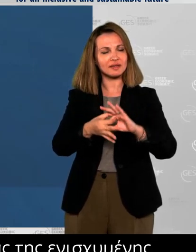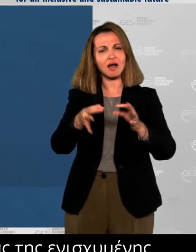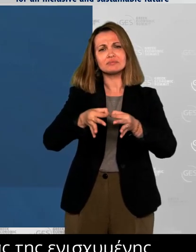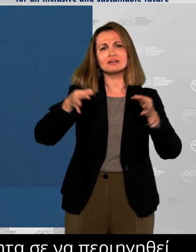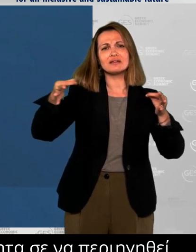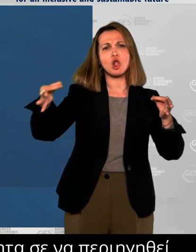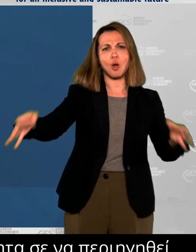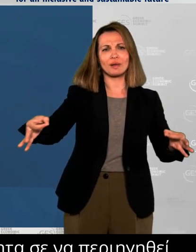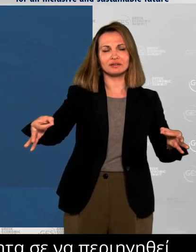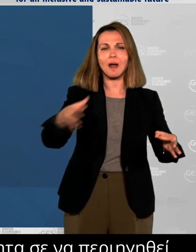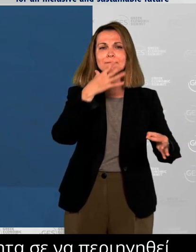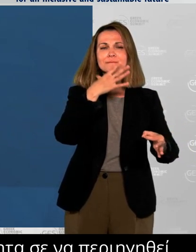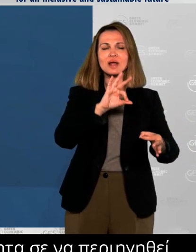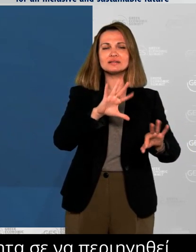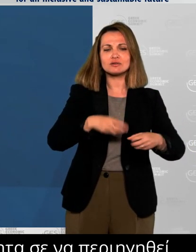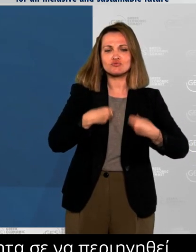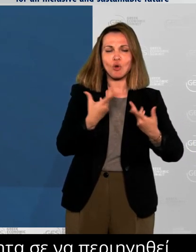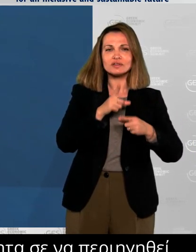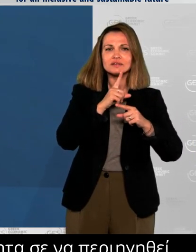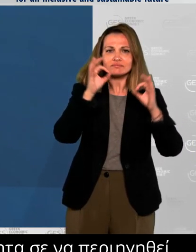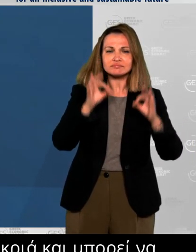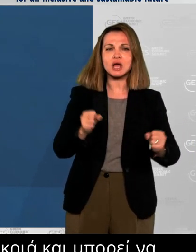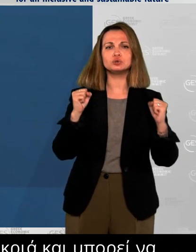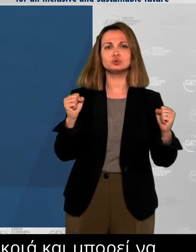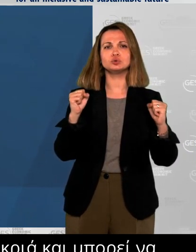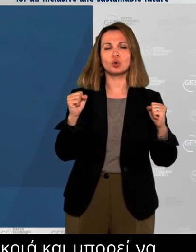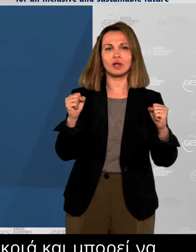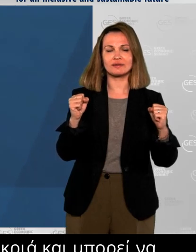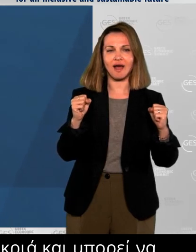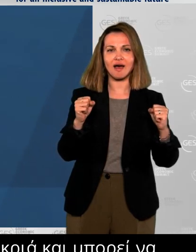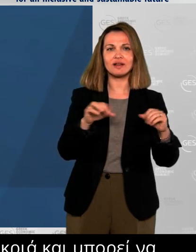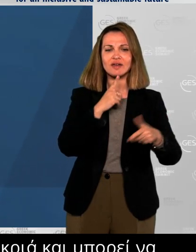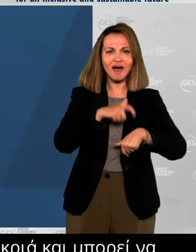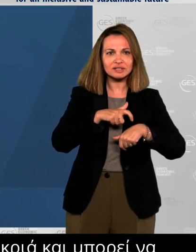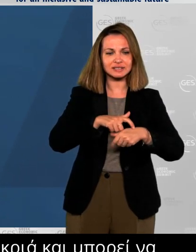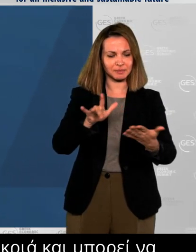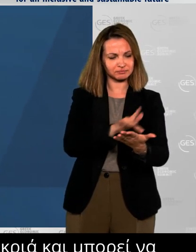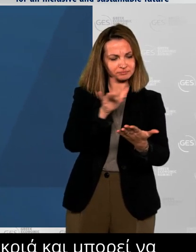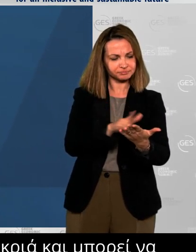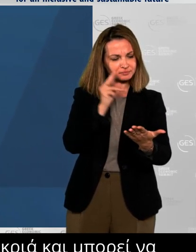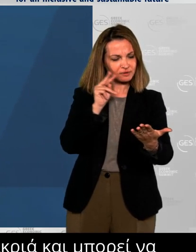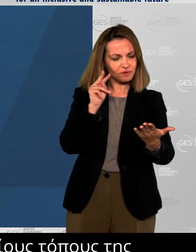cultural sites, as if they were for walking the streets of that city 3,000 years ago.